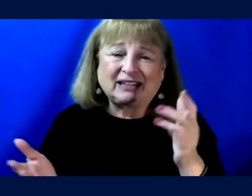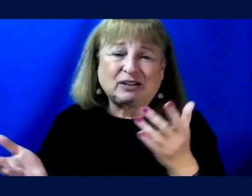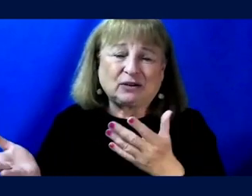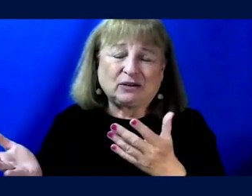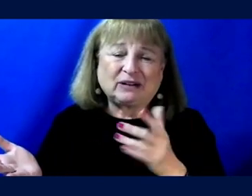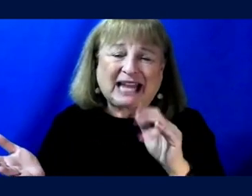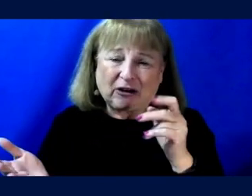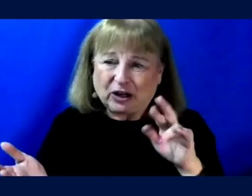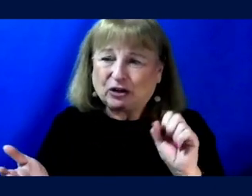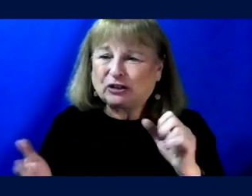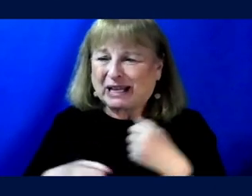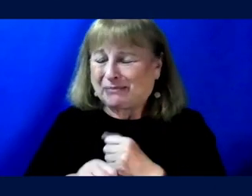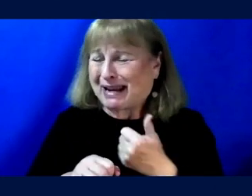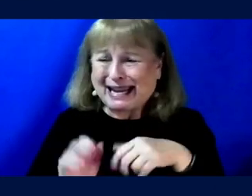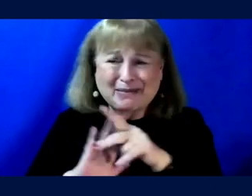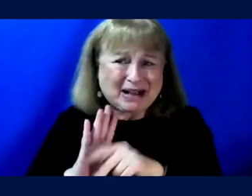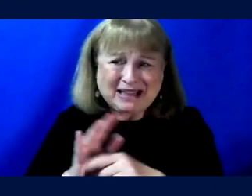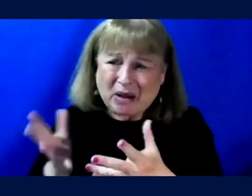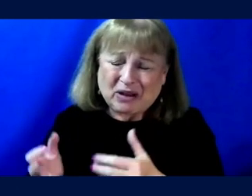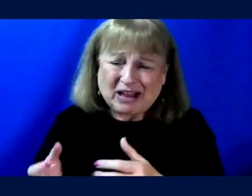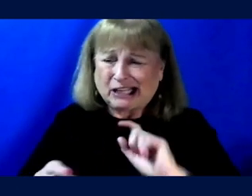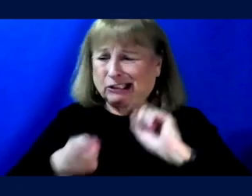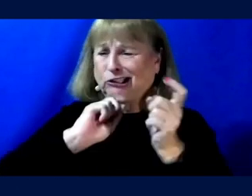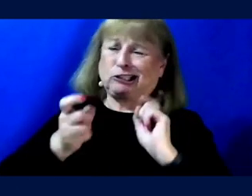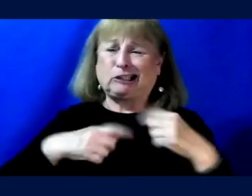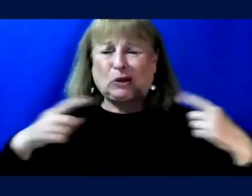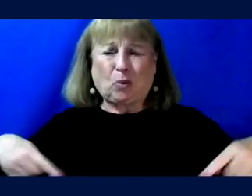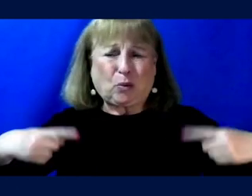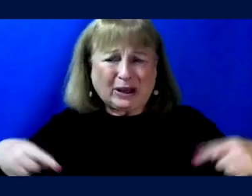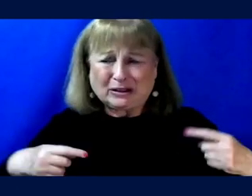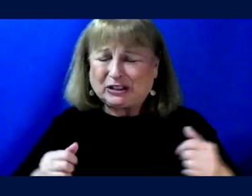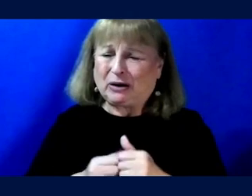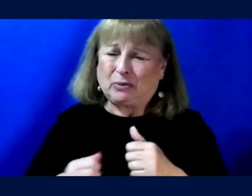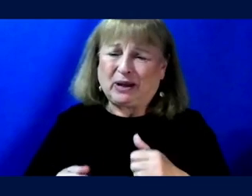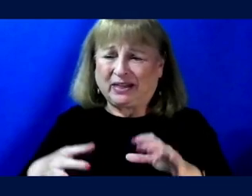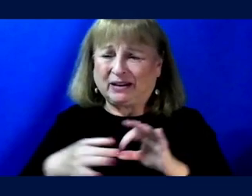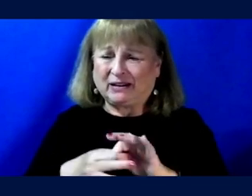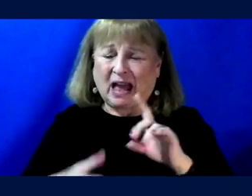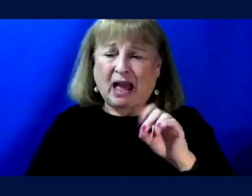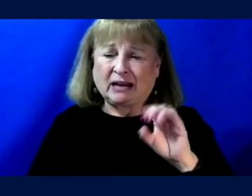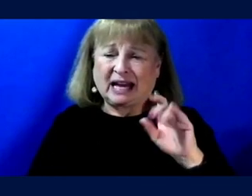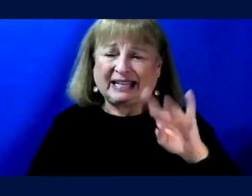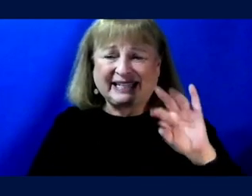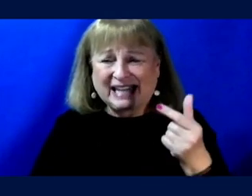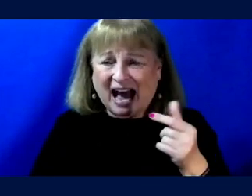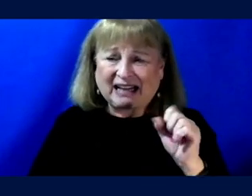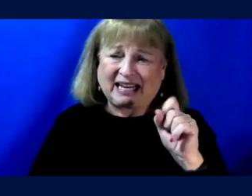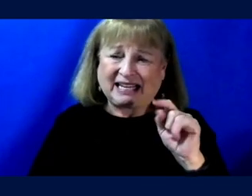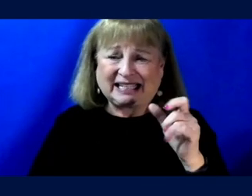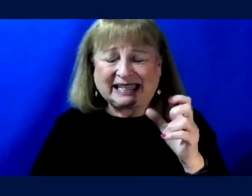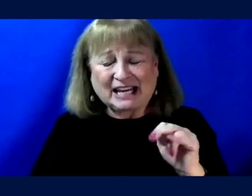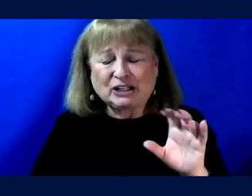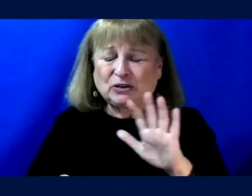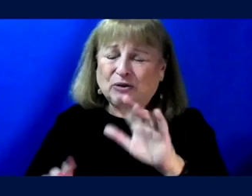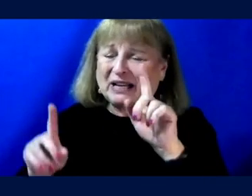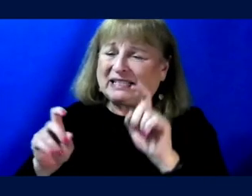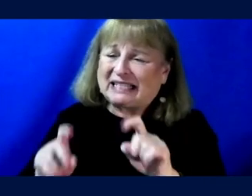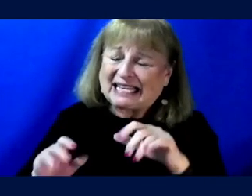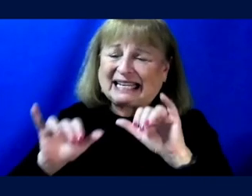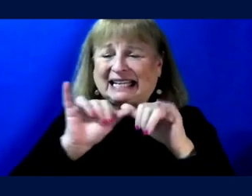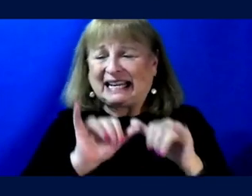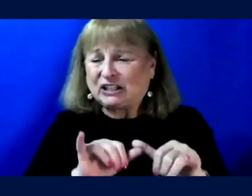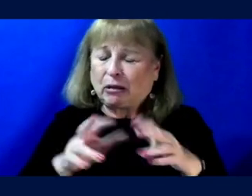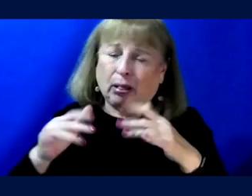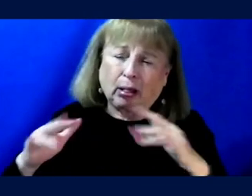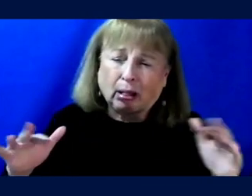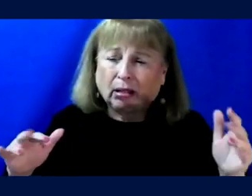any policy they want to. They could re-engineer their wheelchairs with a wheelchair docking station and do all the necessary testing and engineering to have their B1,